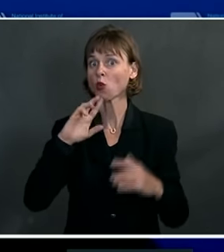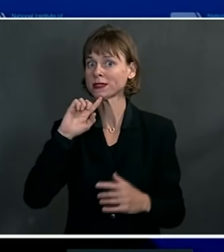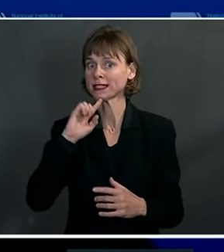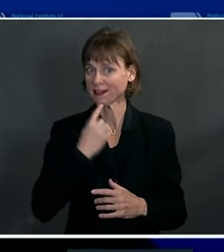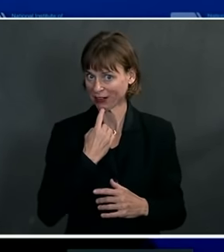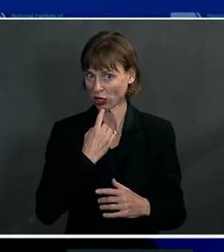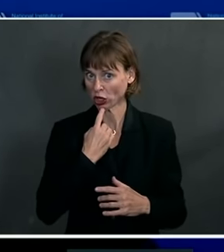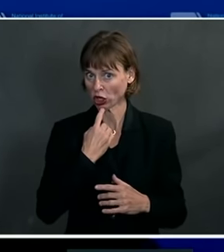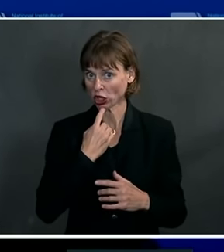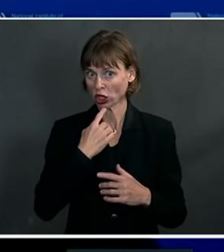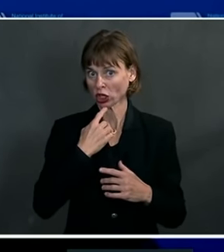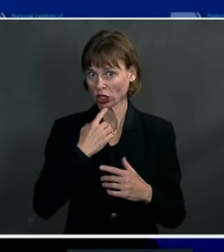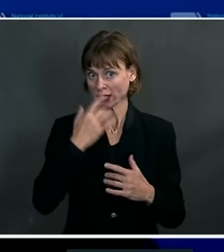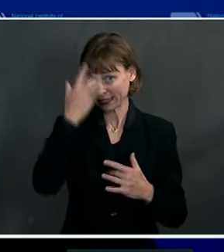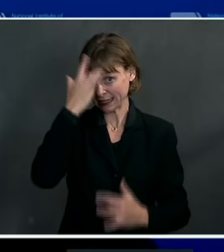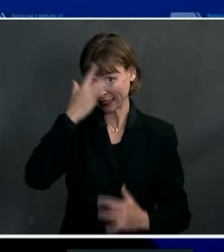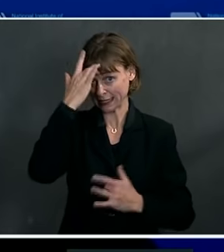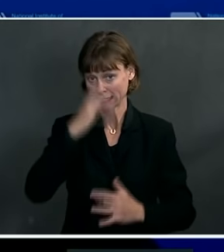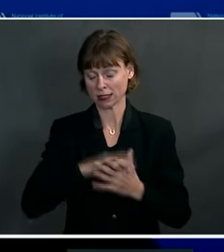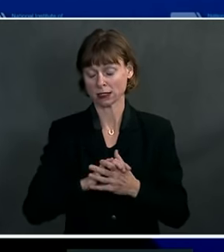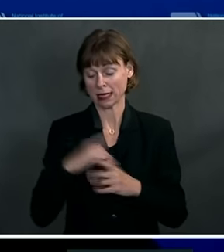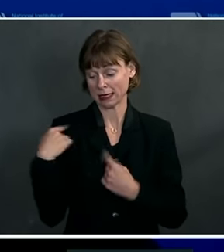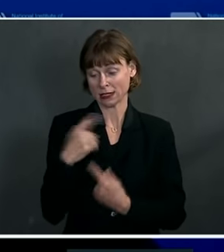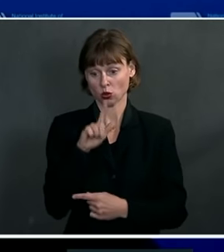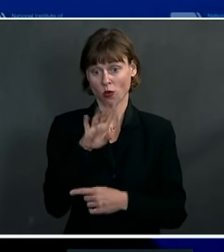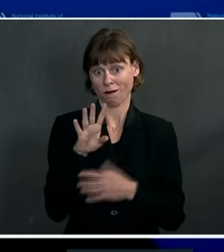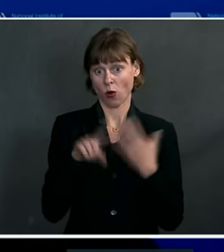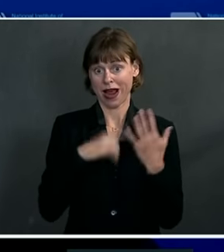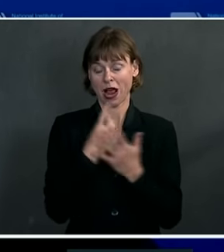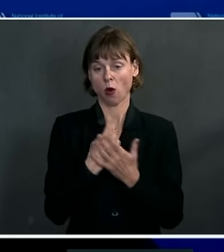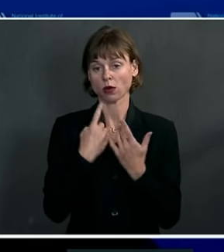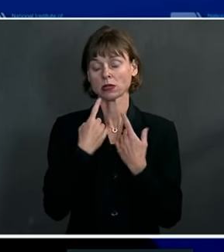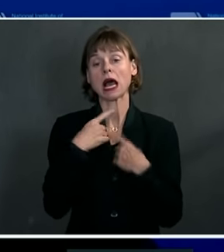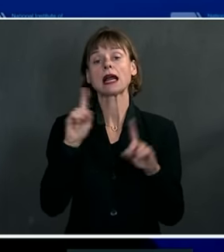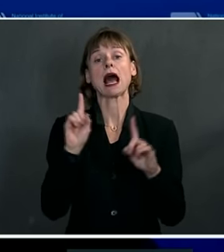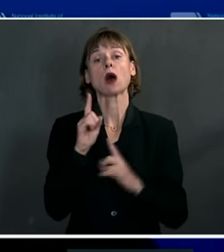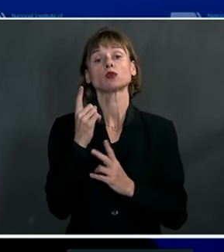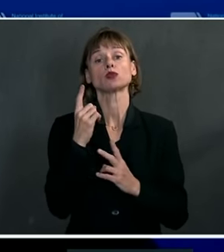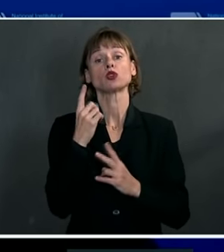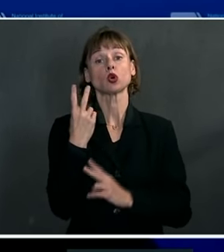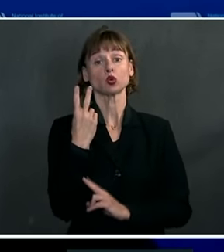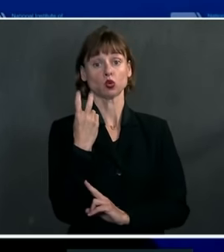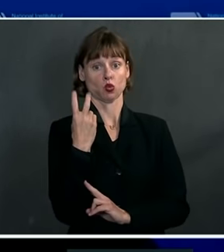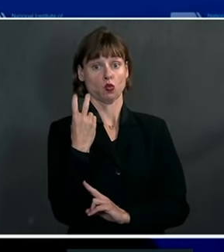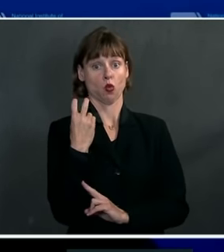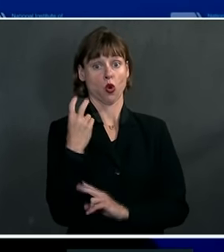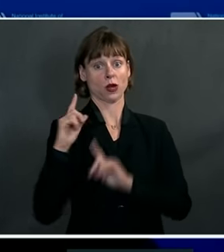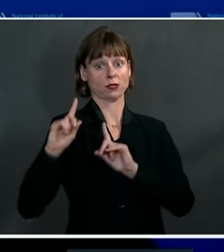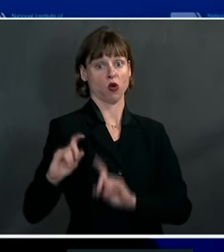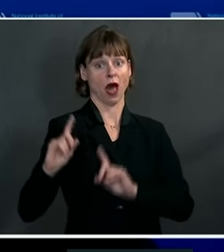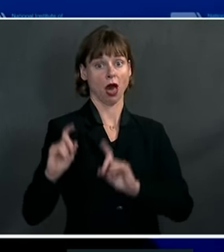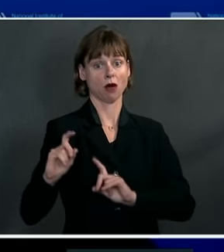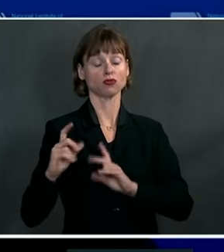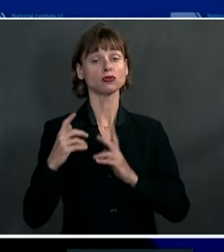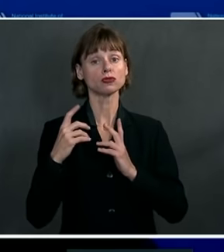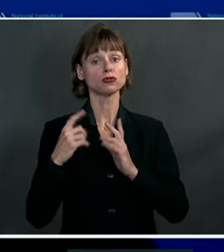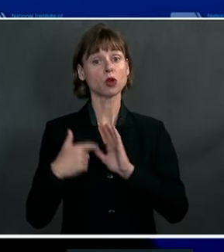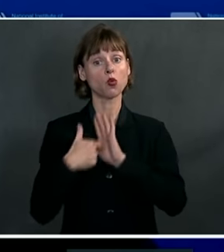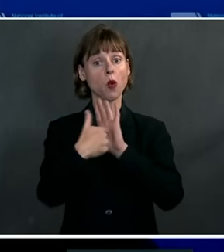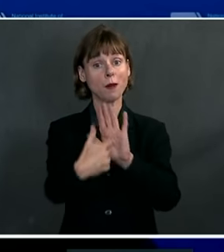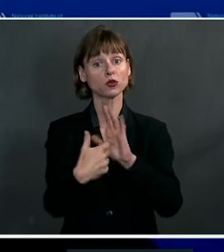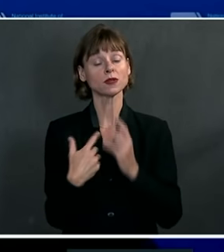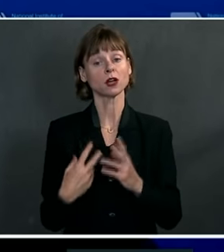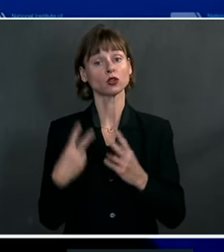disease. Over the last 24 hours, there have been the announcements of two other trials that represent two